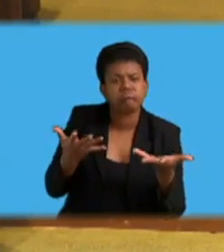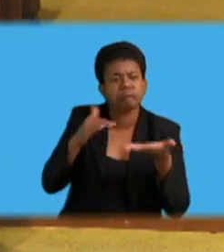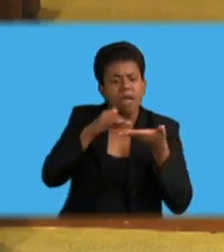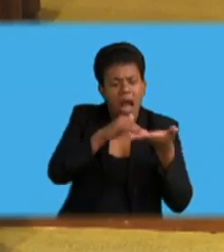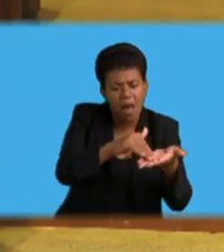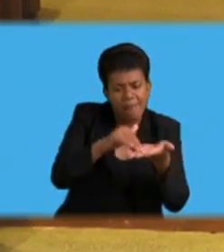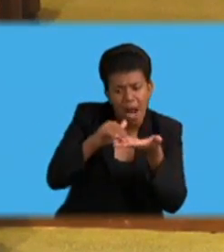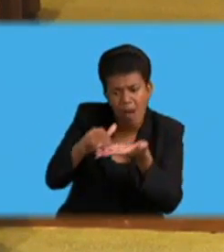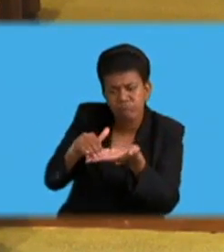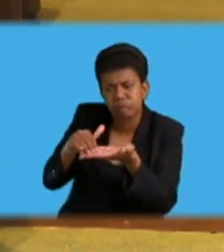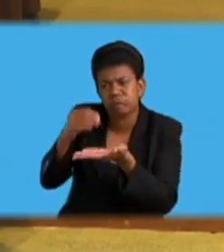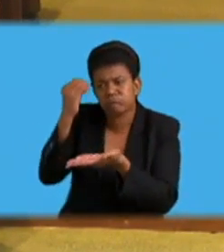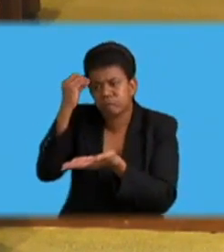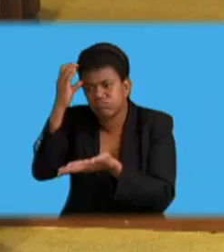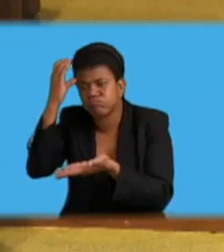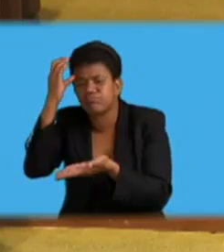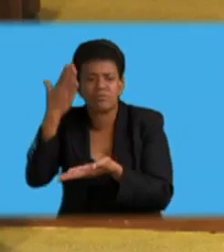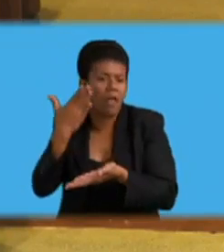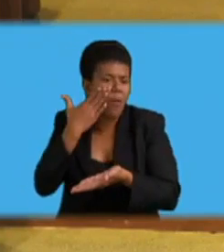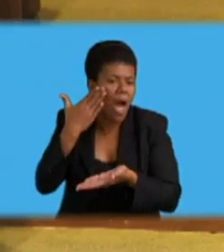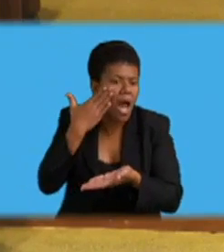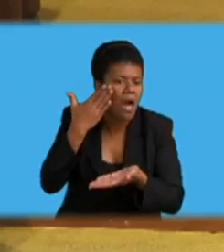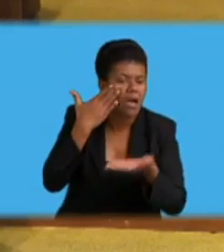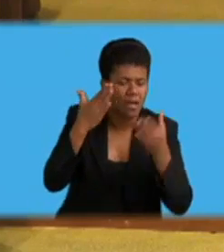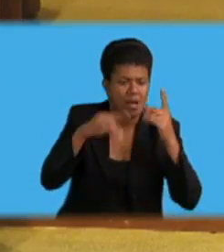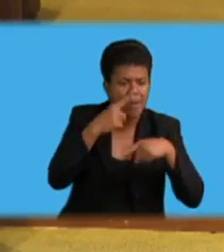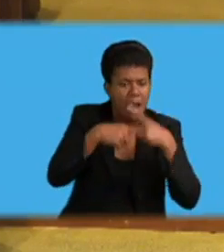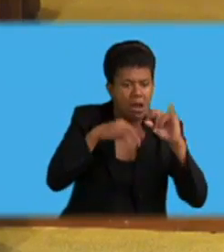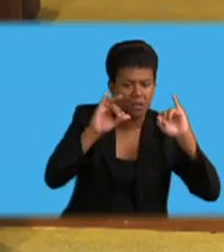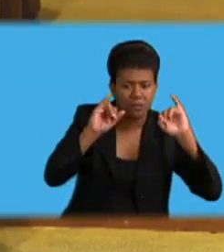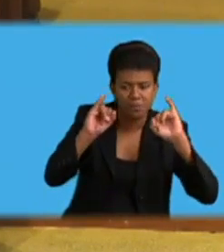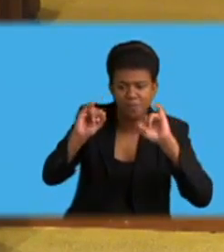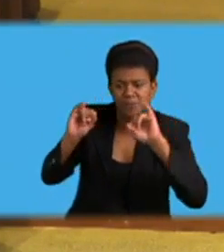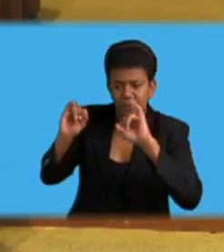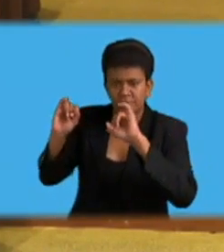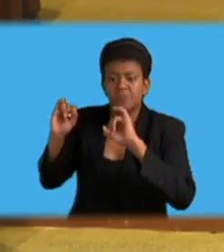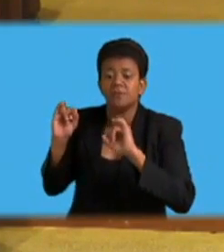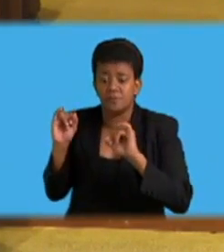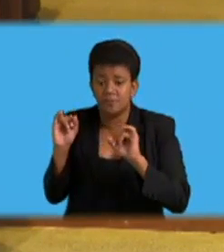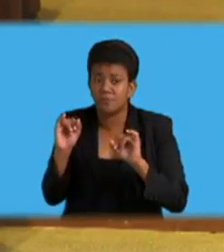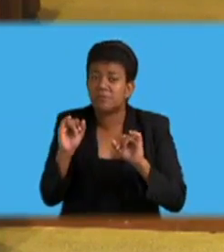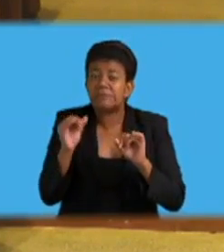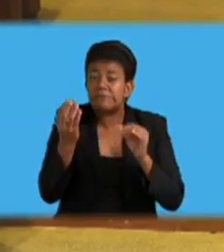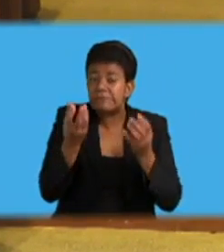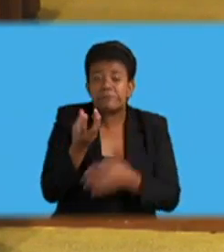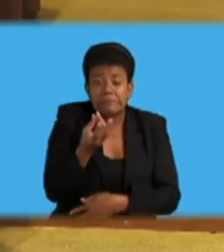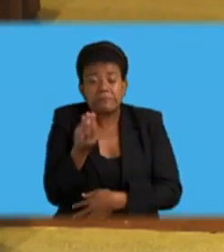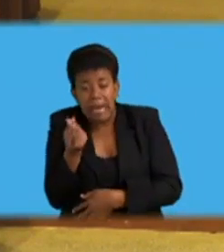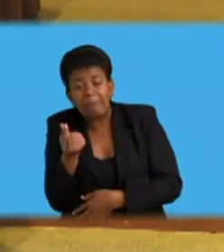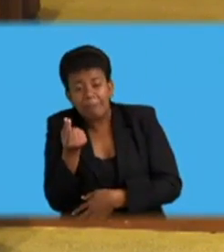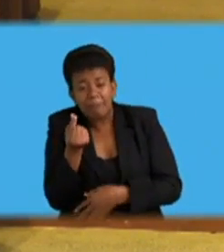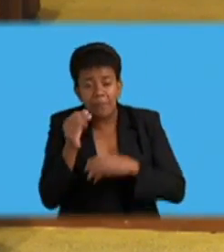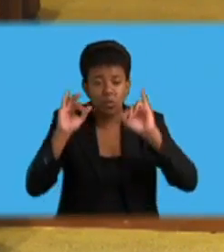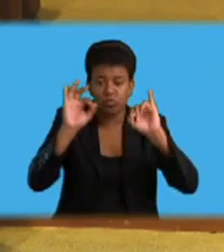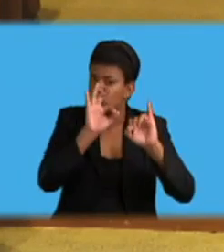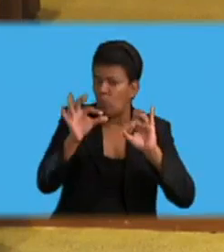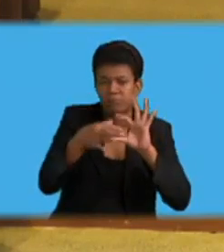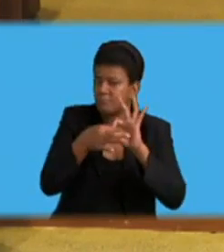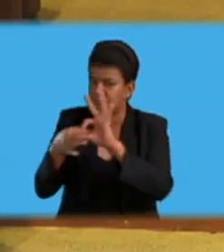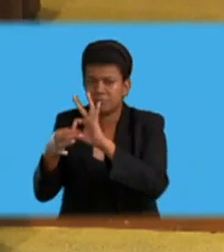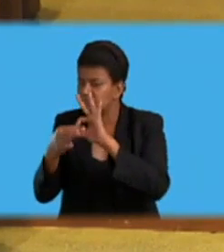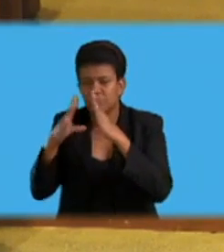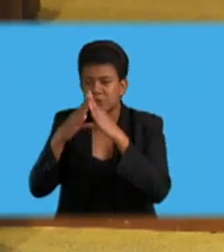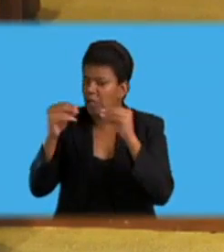which may not be directly sexual offenses, but those that are around